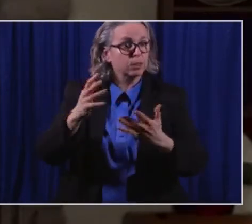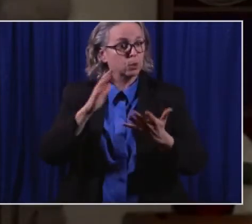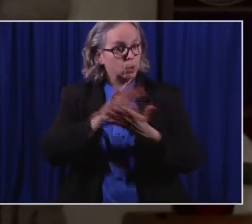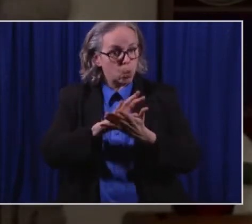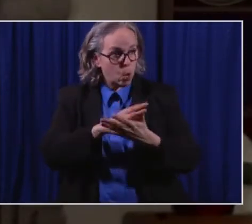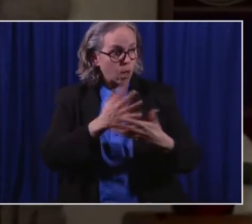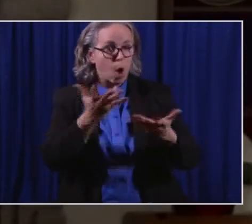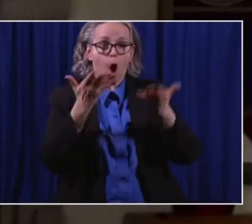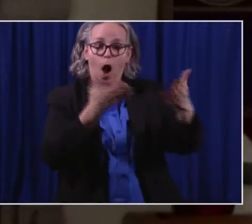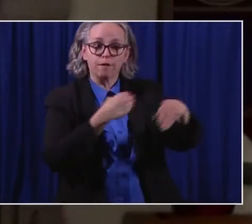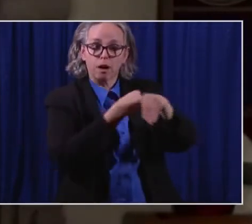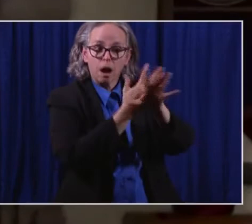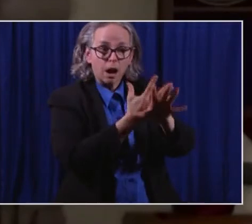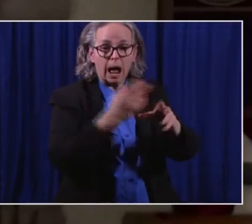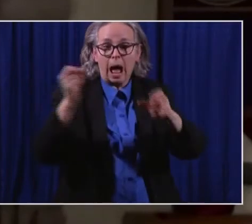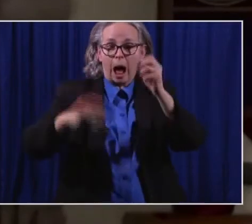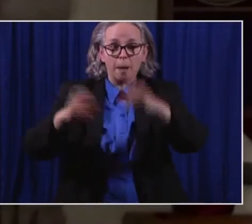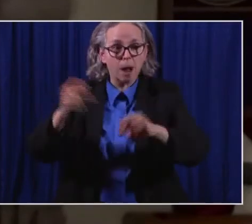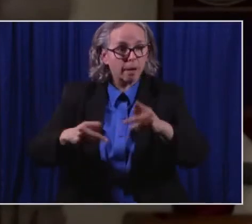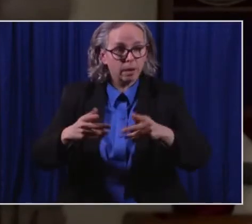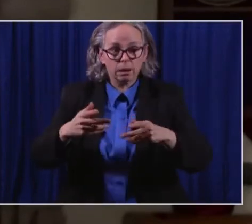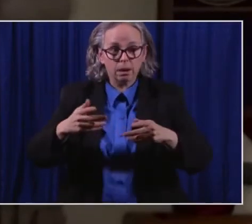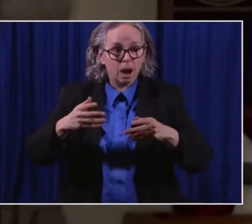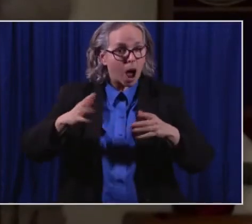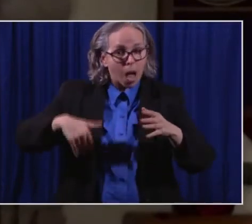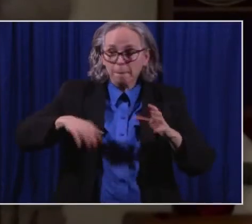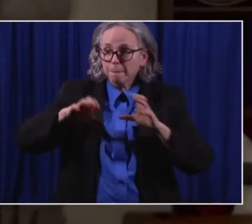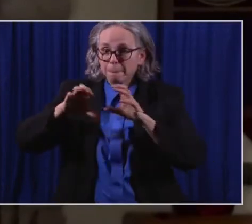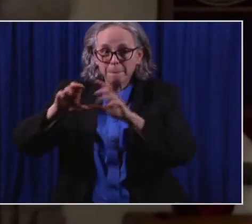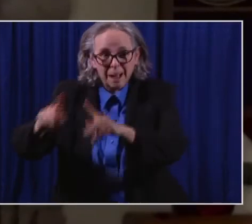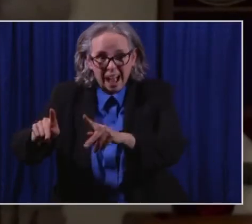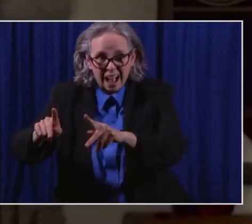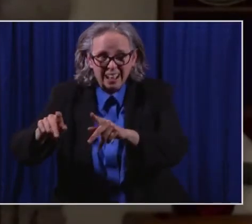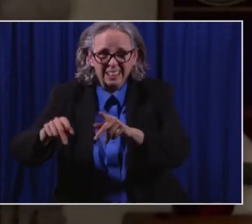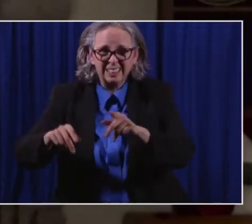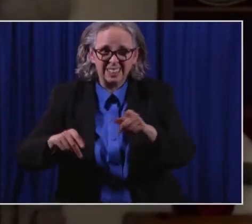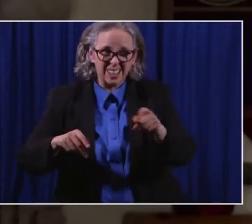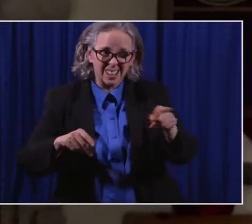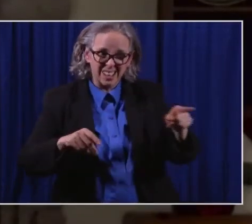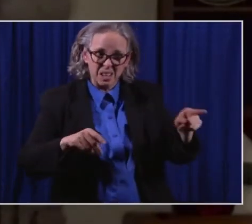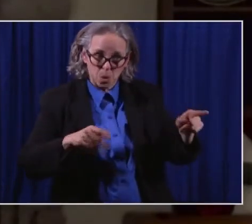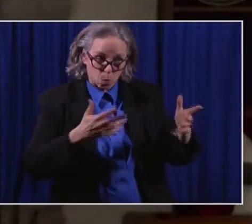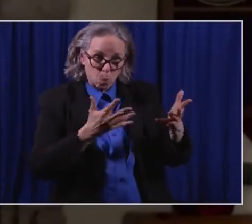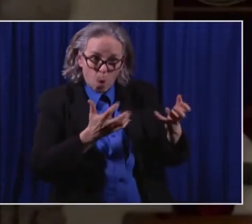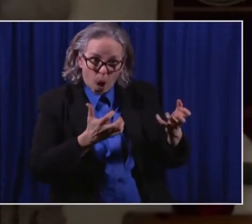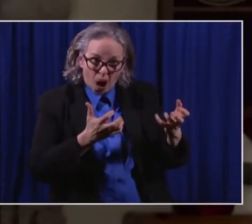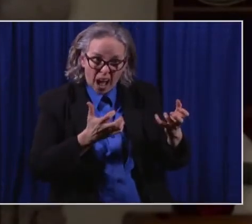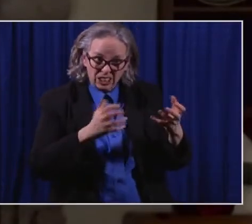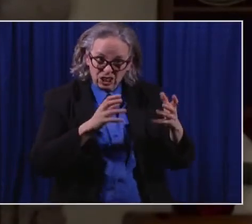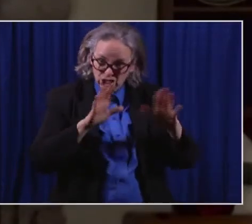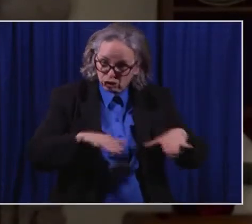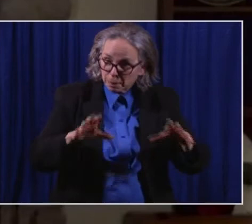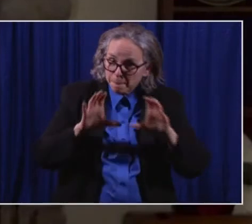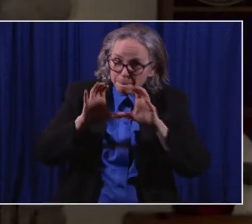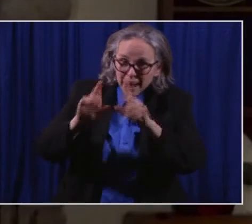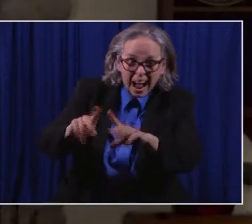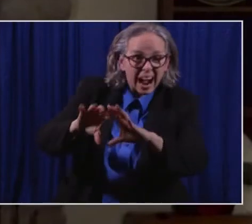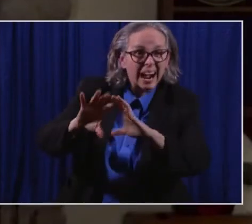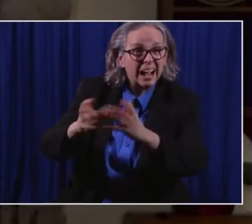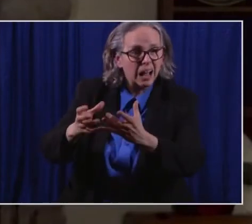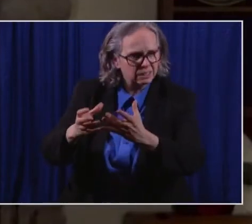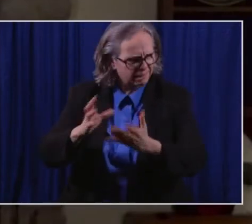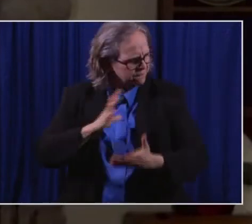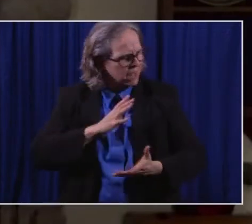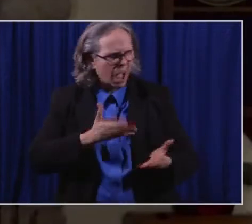in person at that school, uh, makes the decision. We want to go back in person. Um, then will be